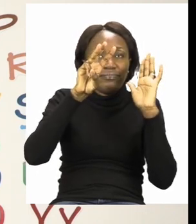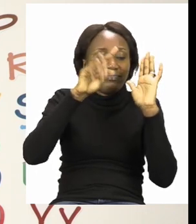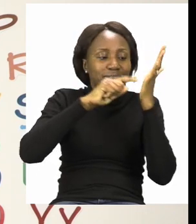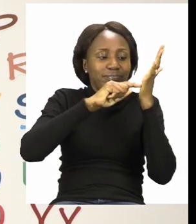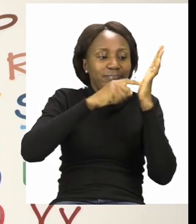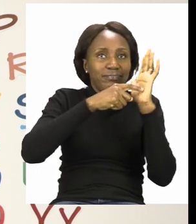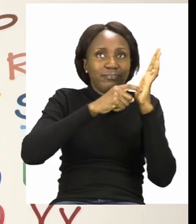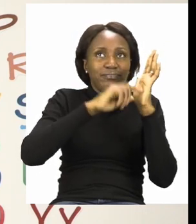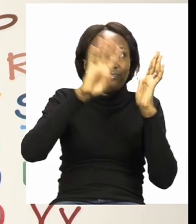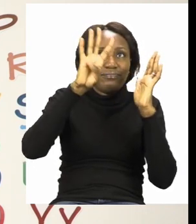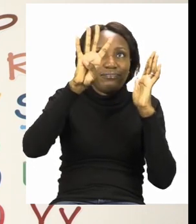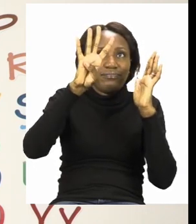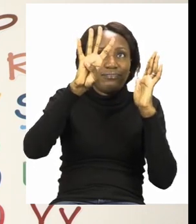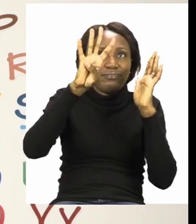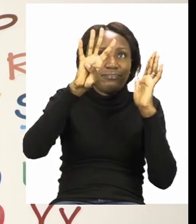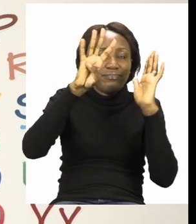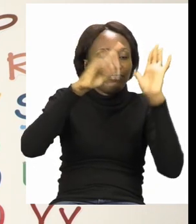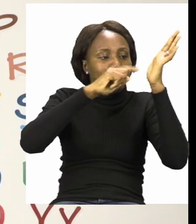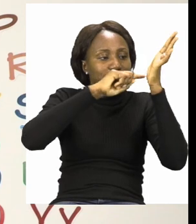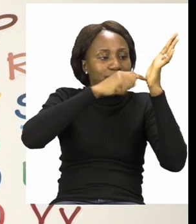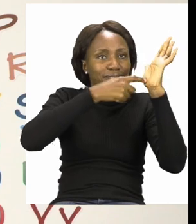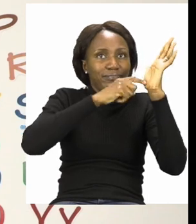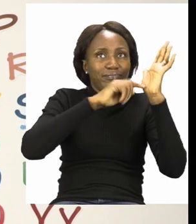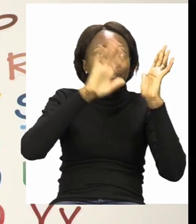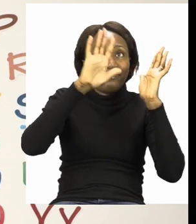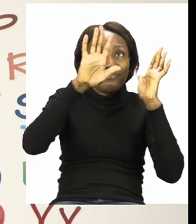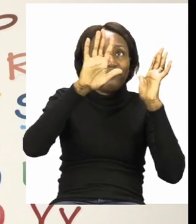4, 5.